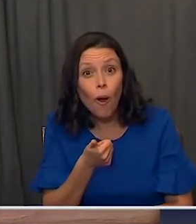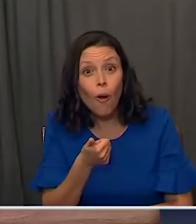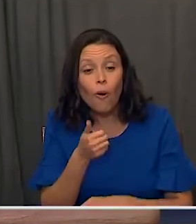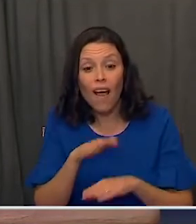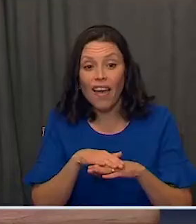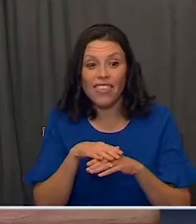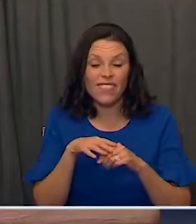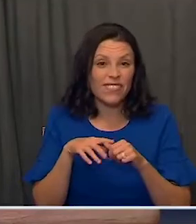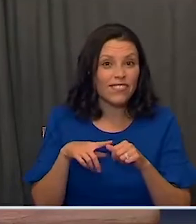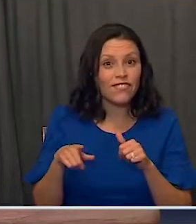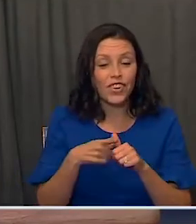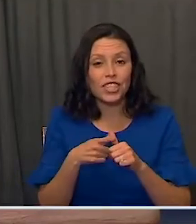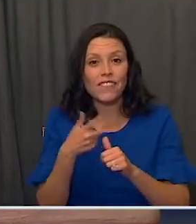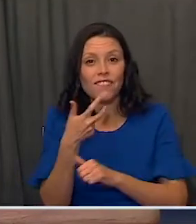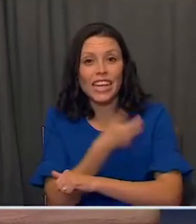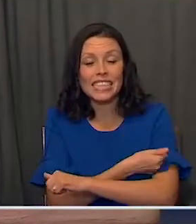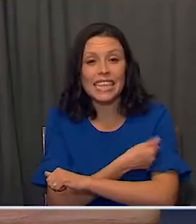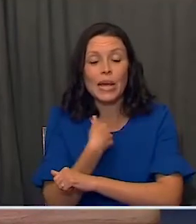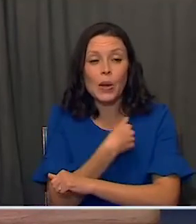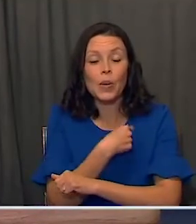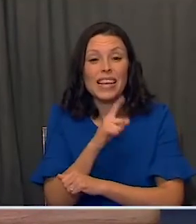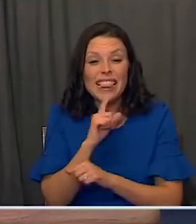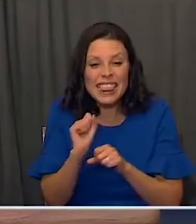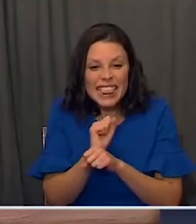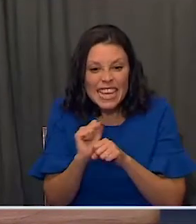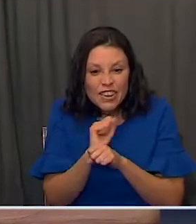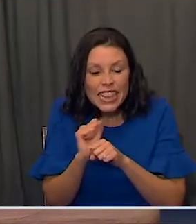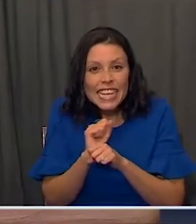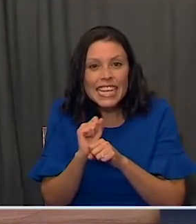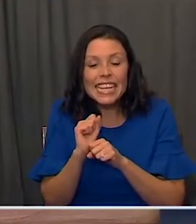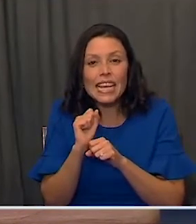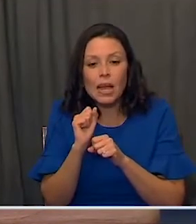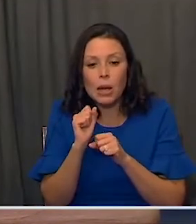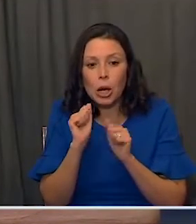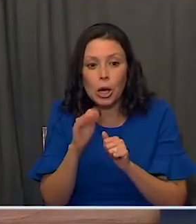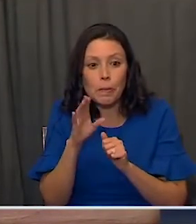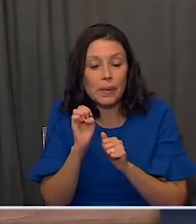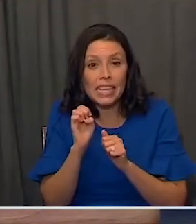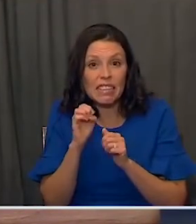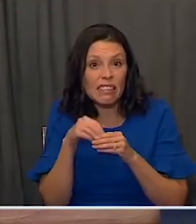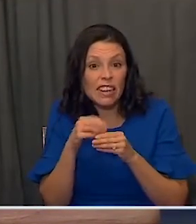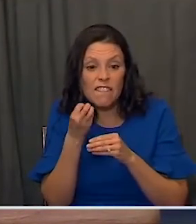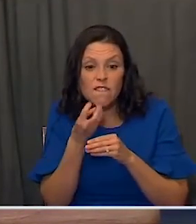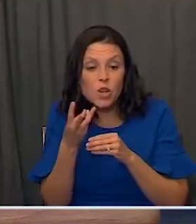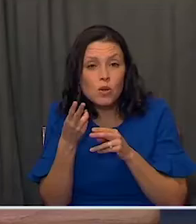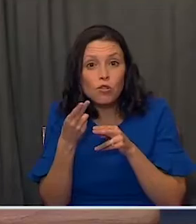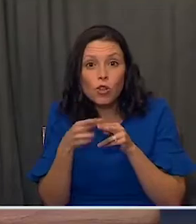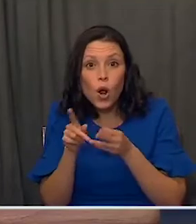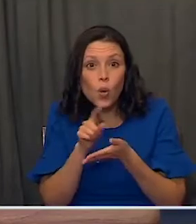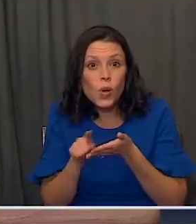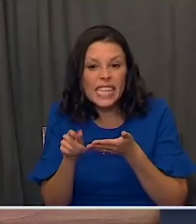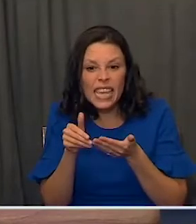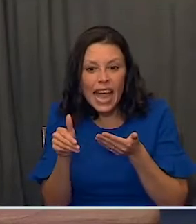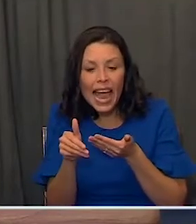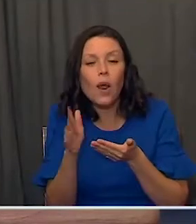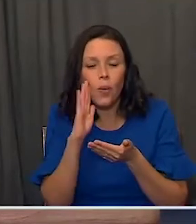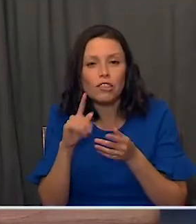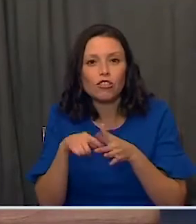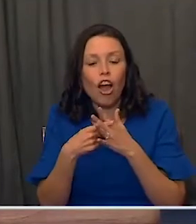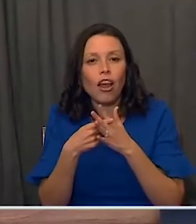very first vaccine. That we are literally, literally, we could well be just a matter of a few short weeks away